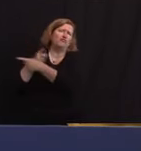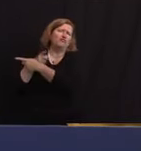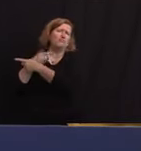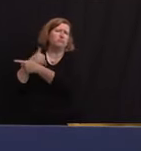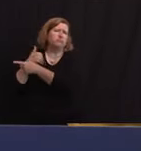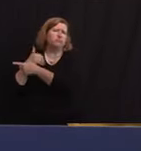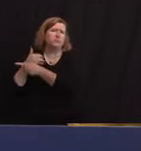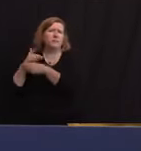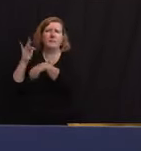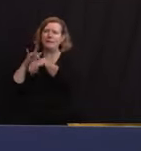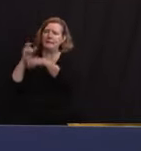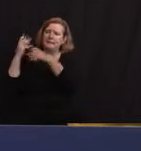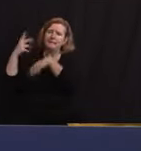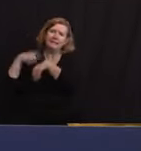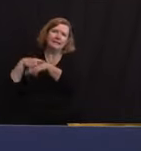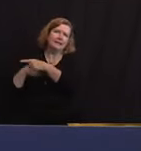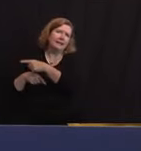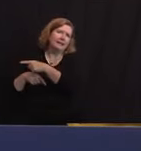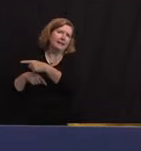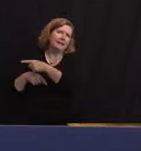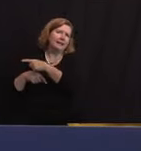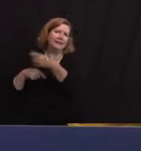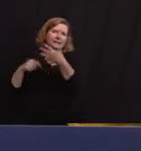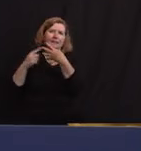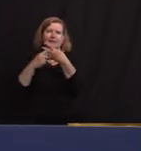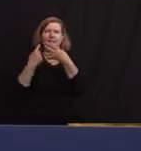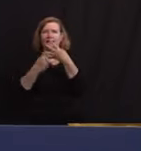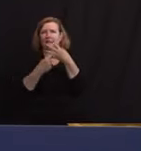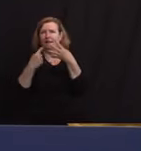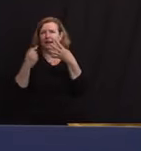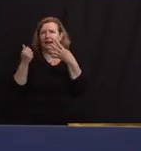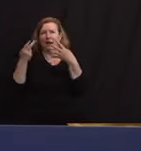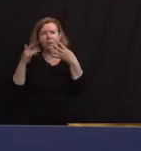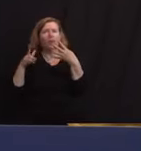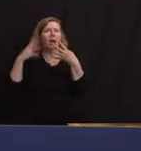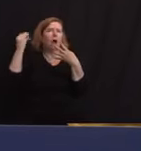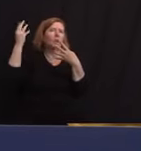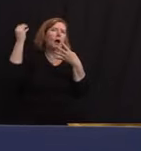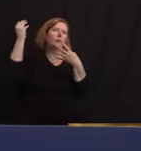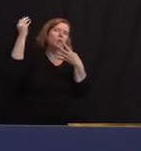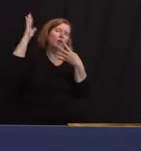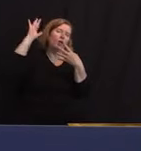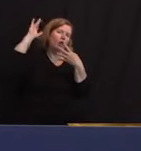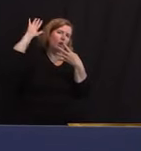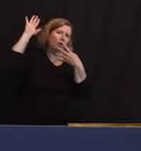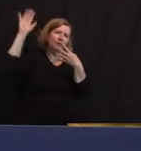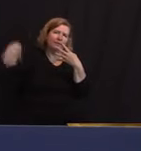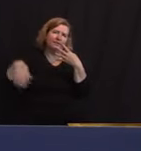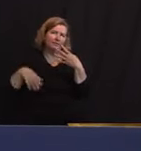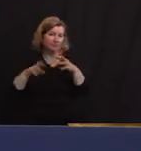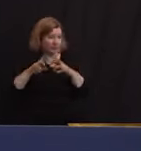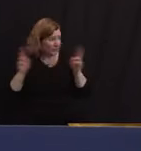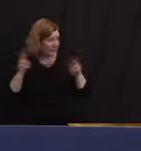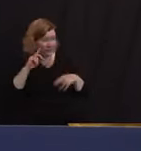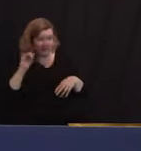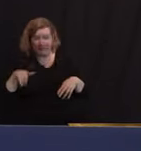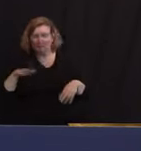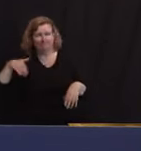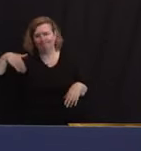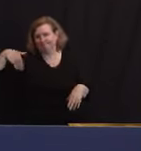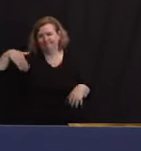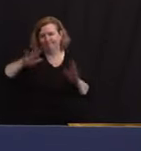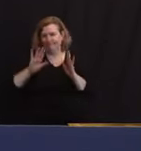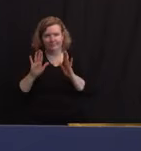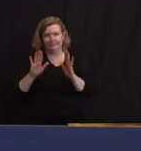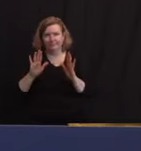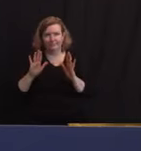times. I can tell you right now in mid to late April, they are outdoors in a big way, and we're not quite there yet. And we also have a rate